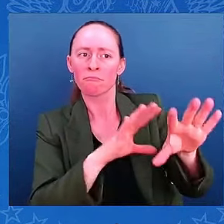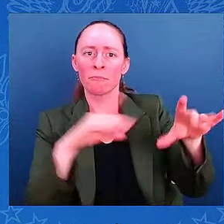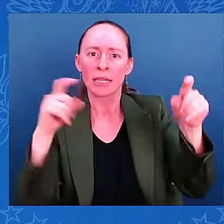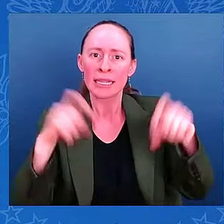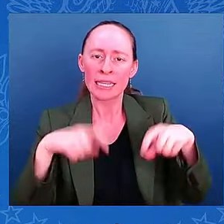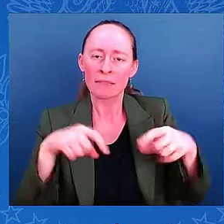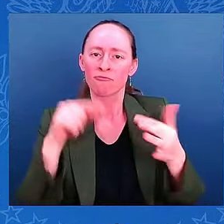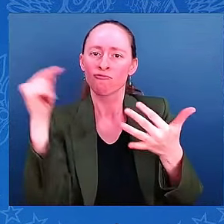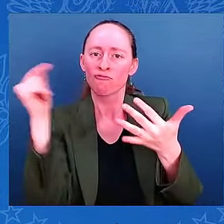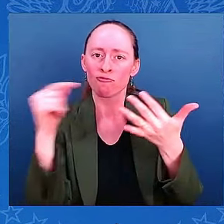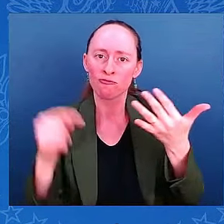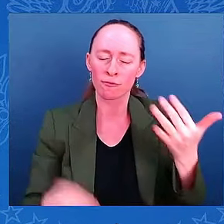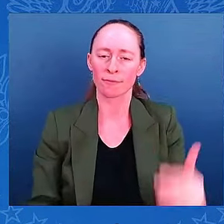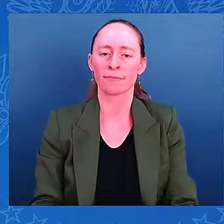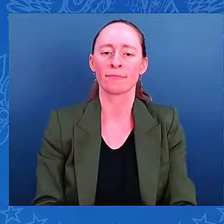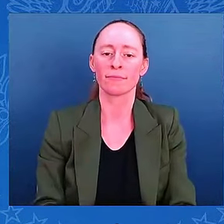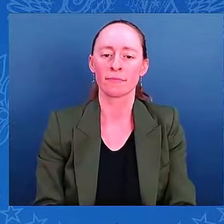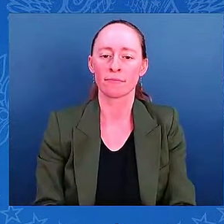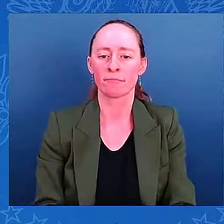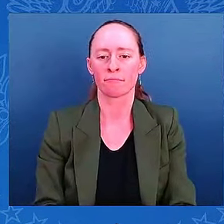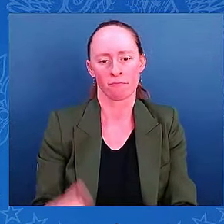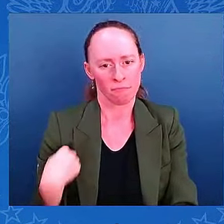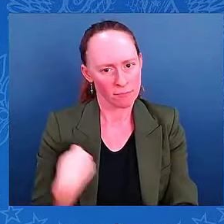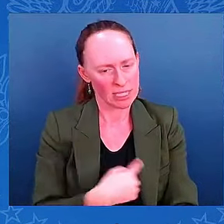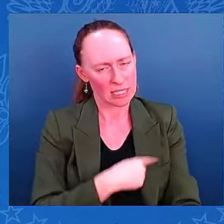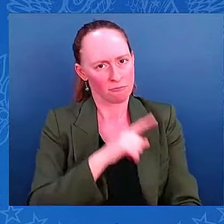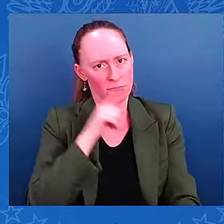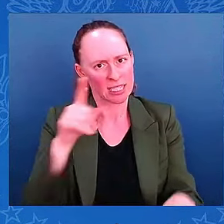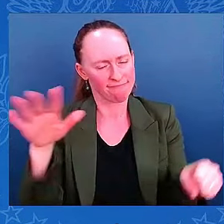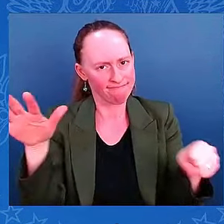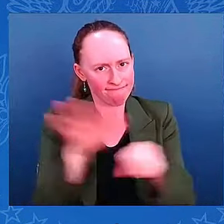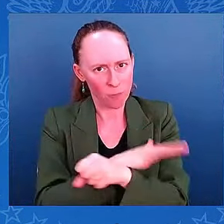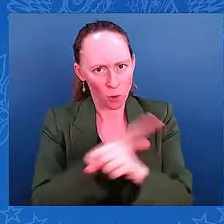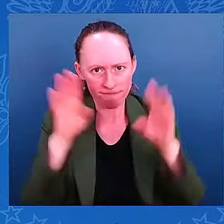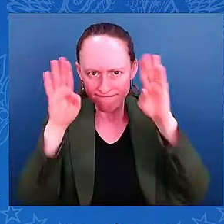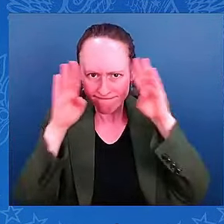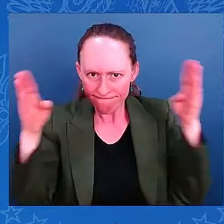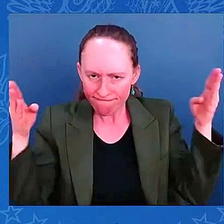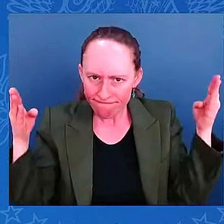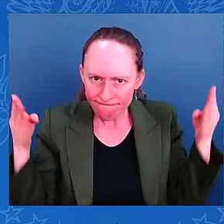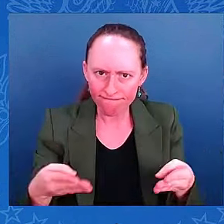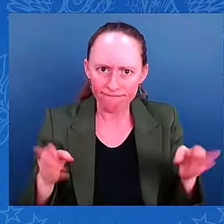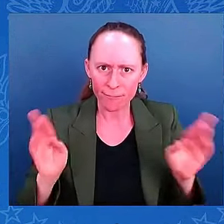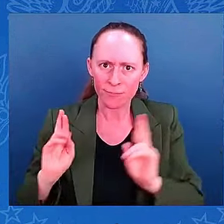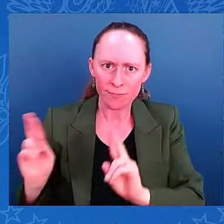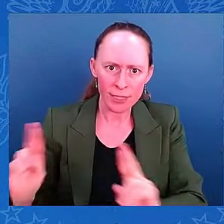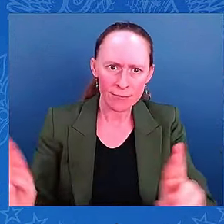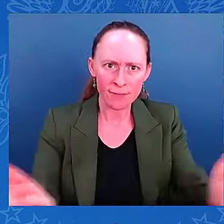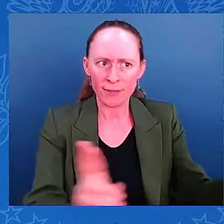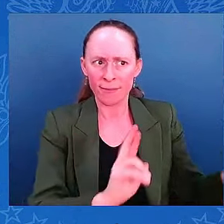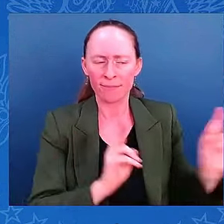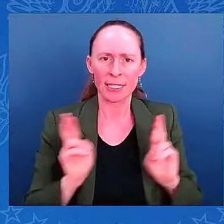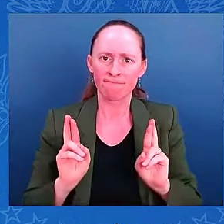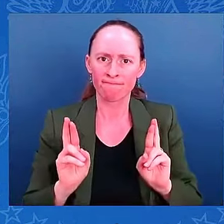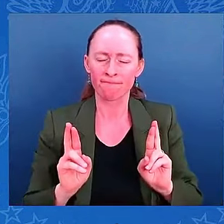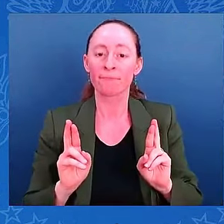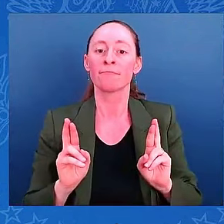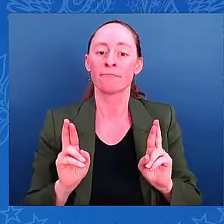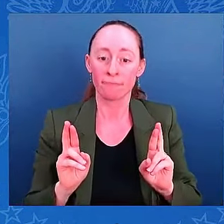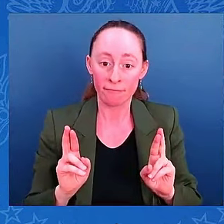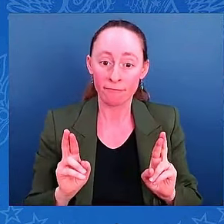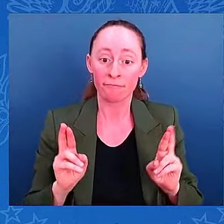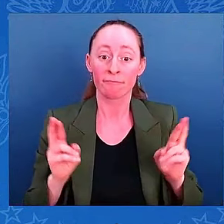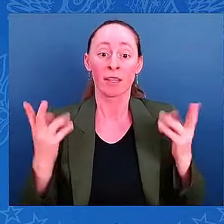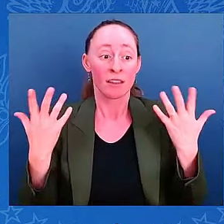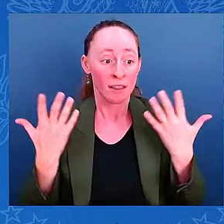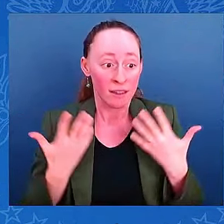focused on regaining commerce flows into the Port of Tampa once the assessments are able to be made. It does take a little bit of time, but we will move with all